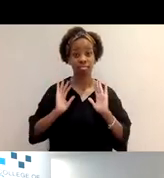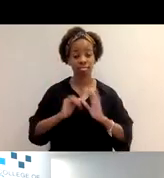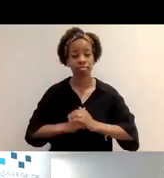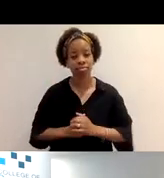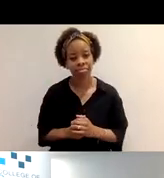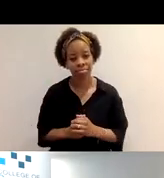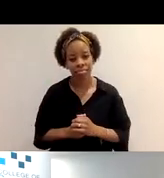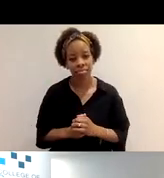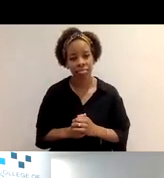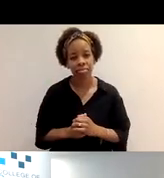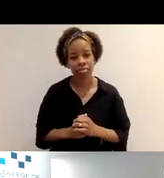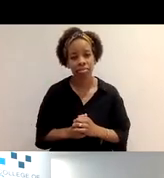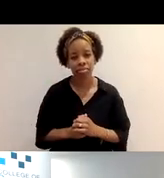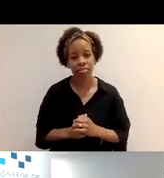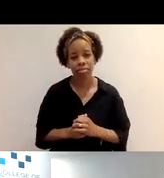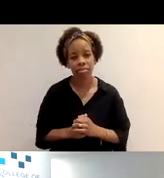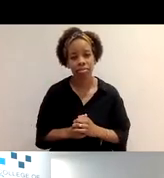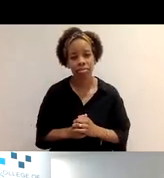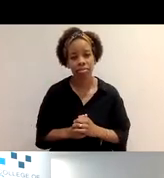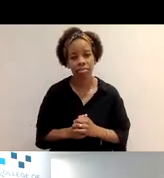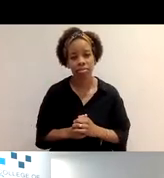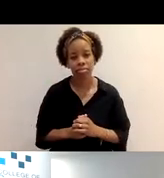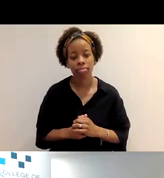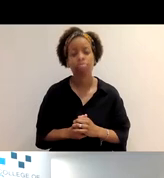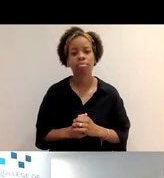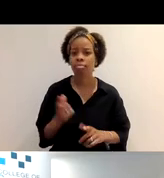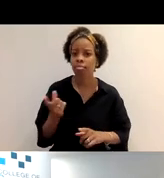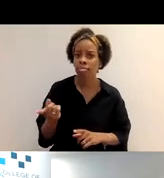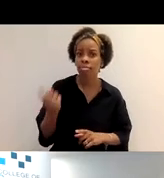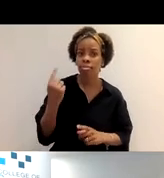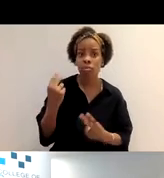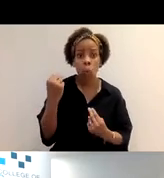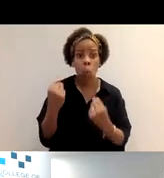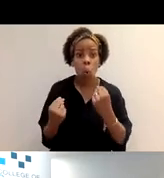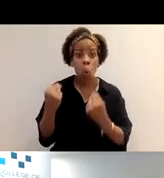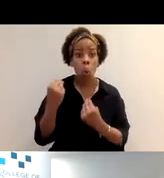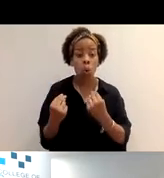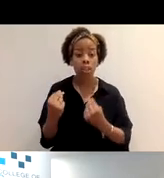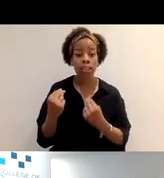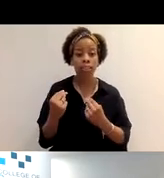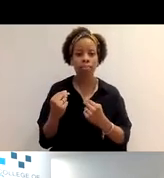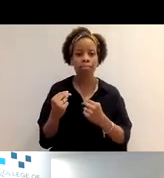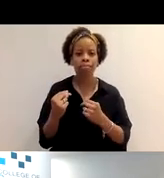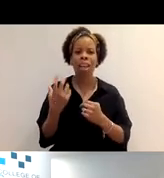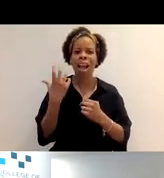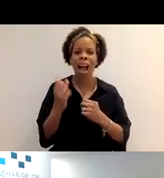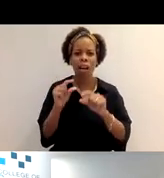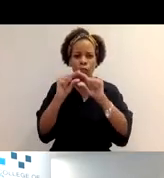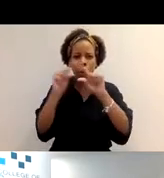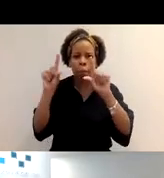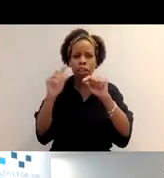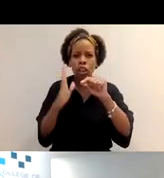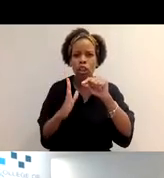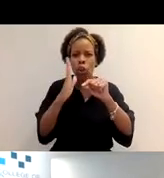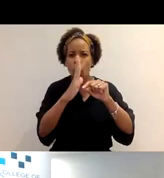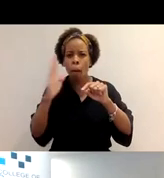And then if you are to be called to order, there's a button up here at the top called export. And that's how